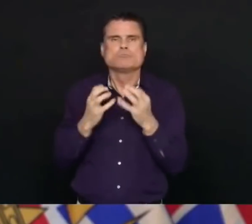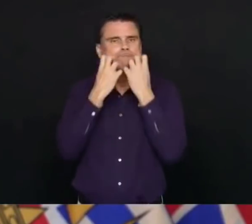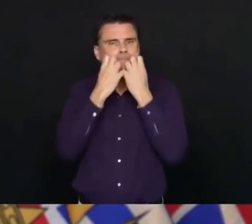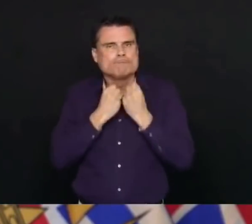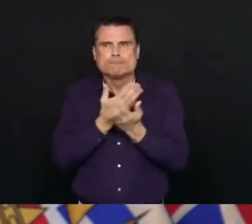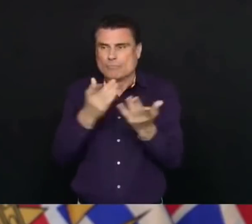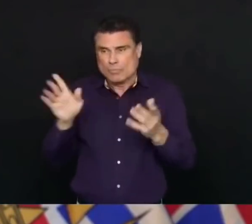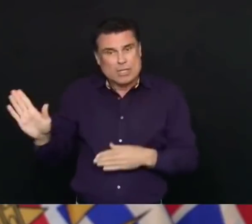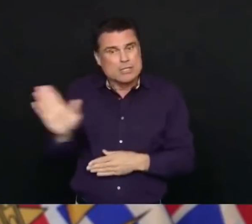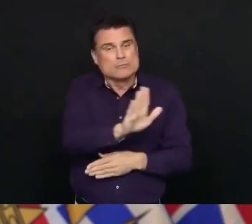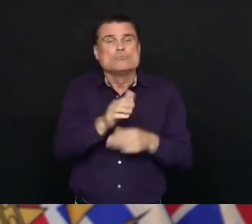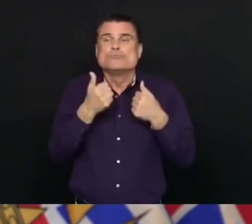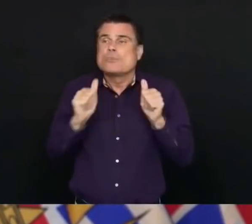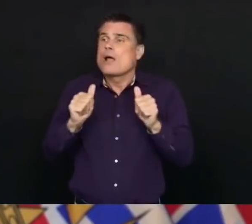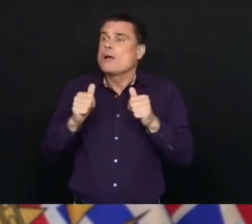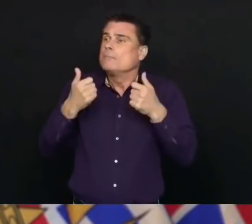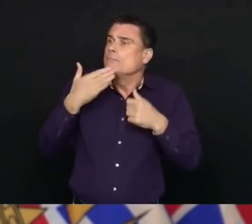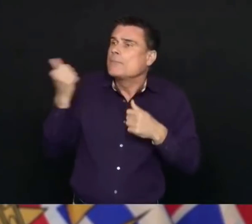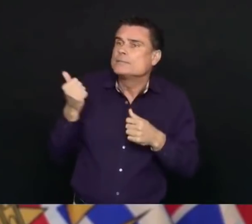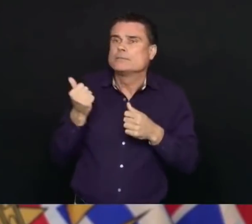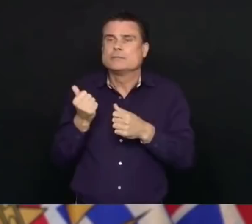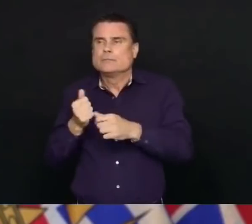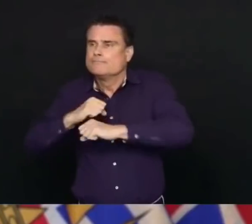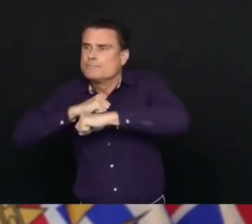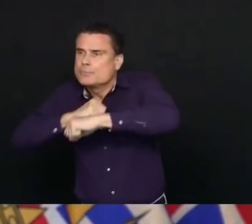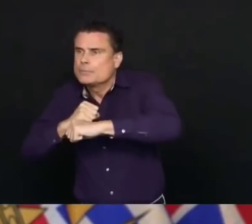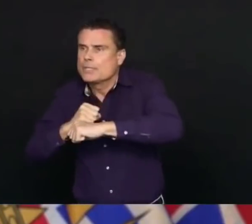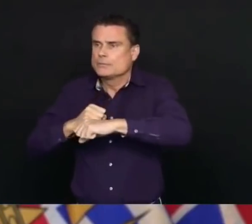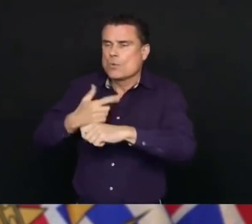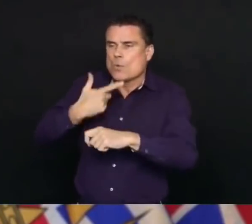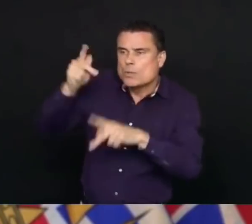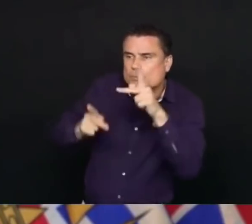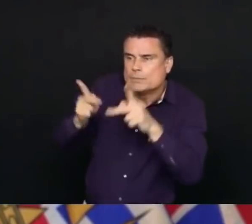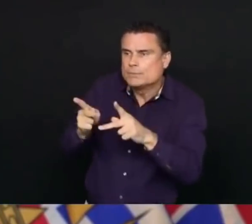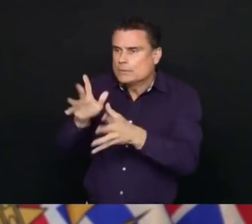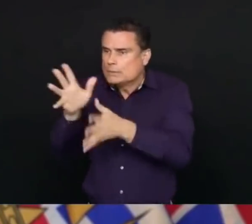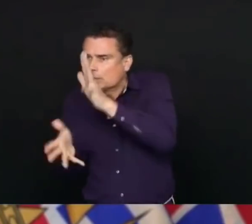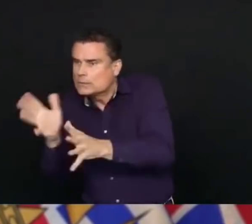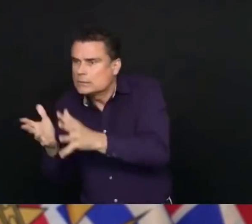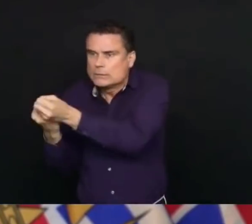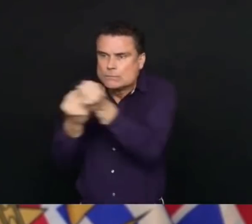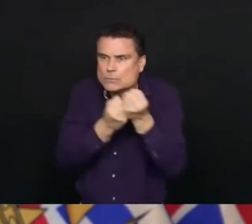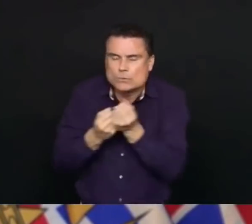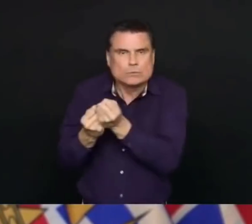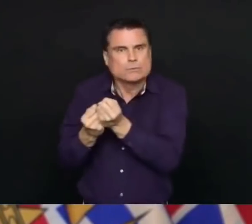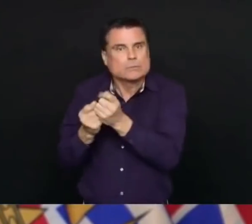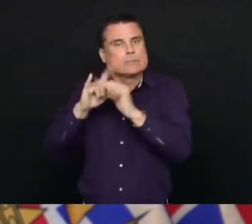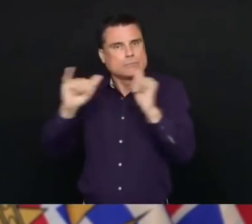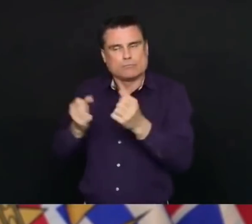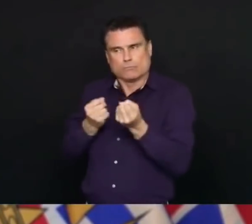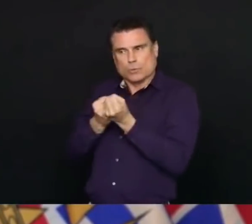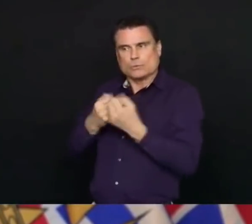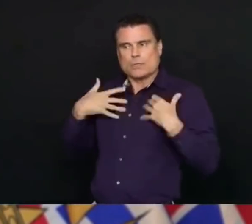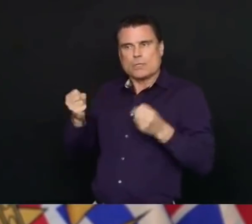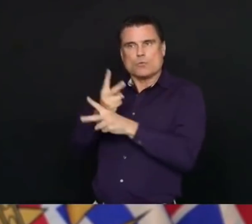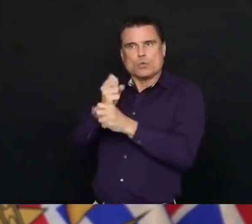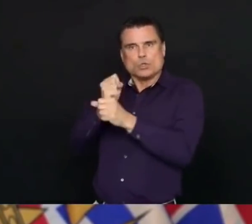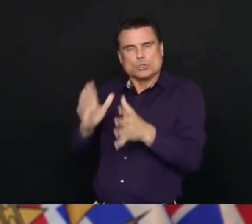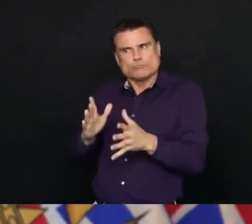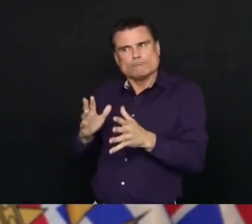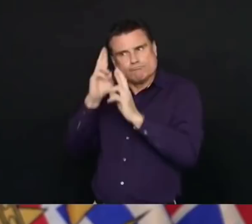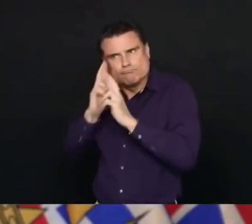elders and seniors in long-term care and assisted living. And they have our tremendous respect and support during this pandemic.